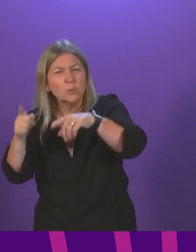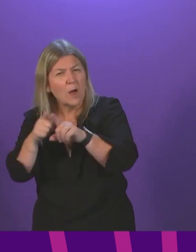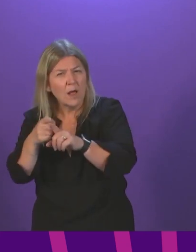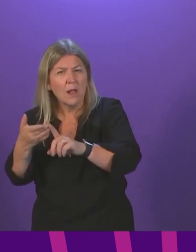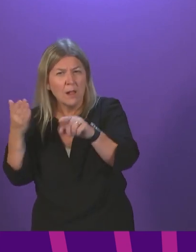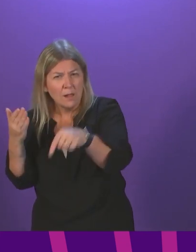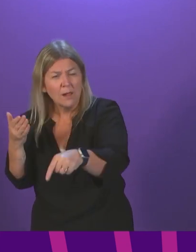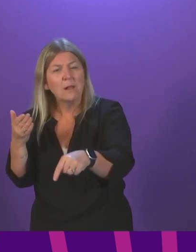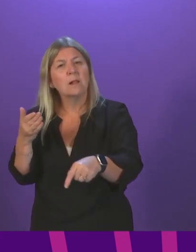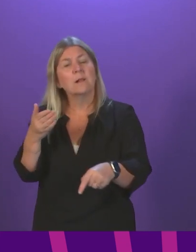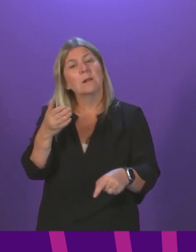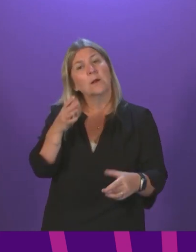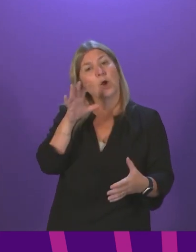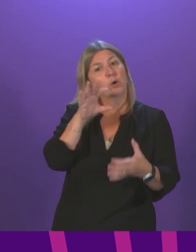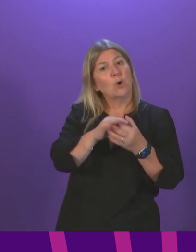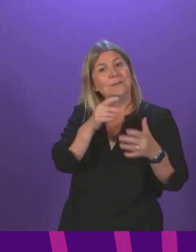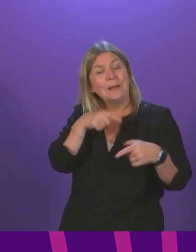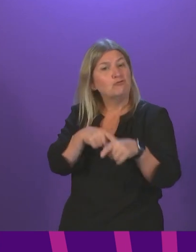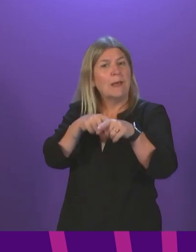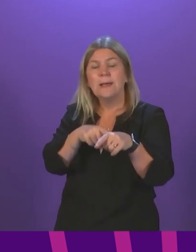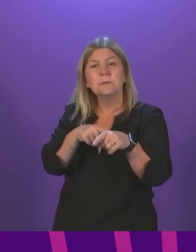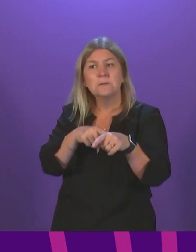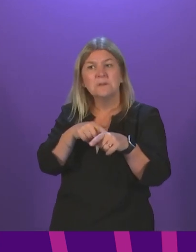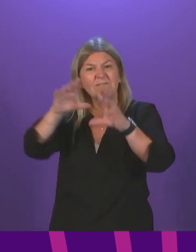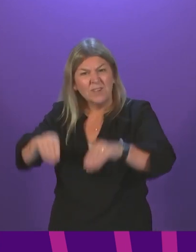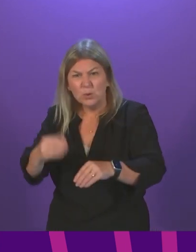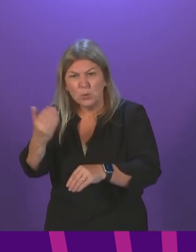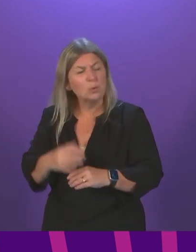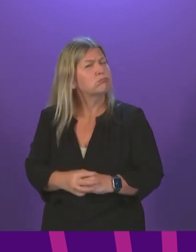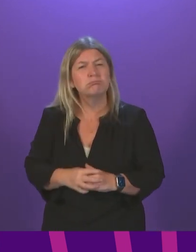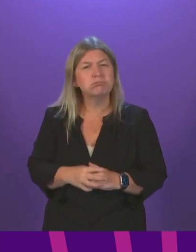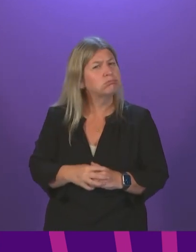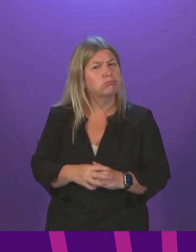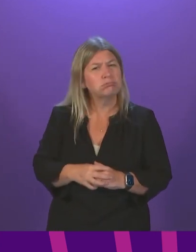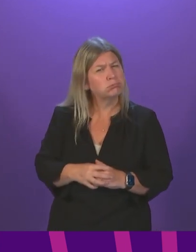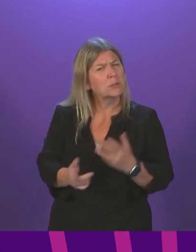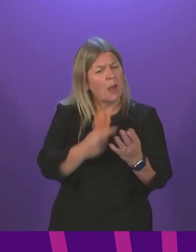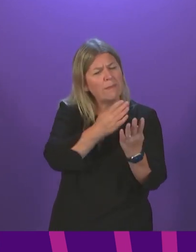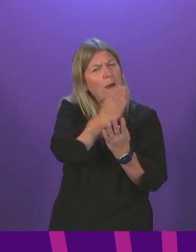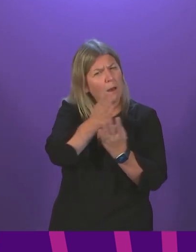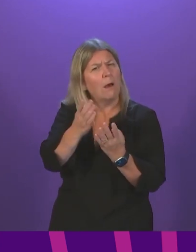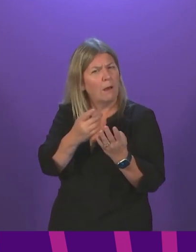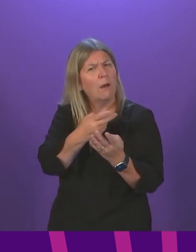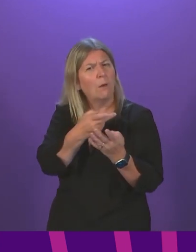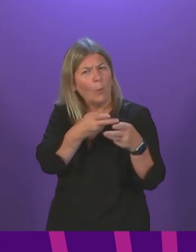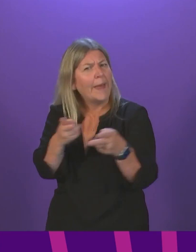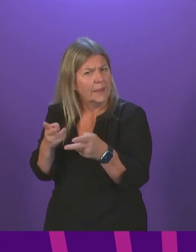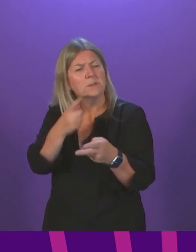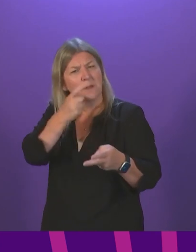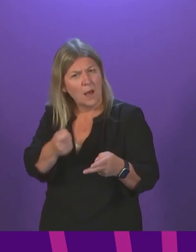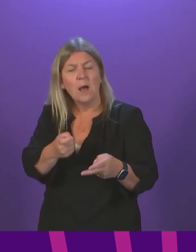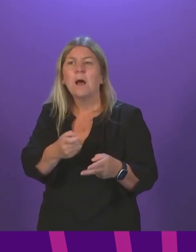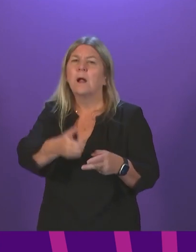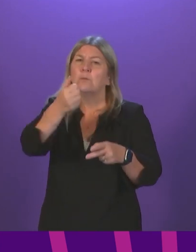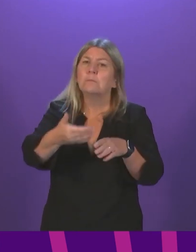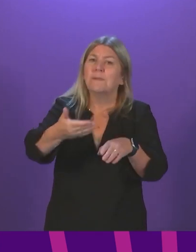tracing has not been ended in schools. has been done, I think, rightly on a more targeted and proportionate basis, because before the summer holidays, we knew that